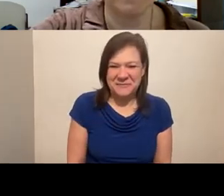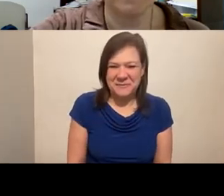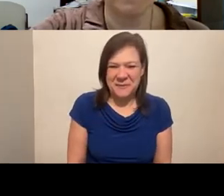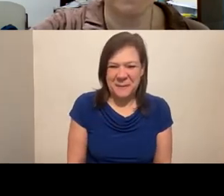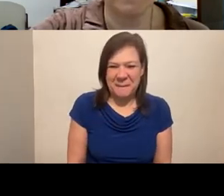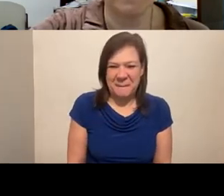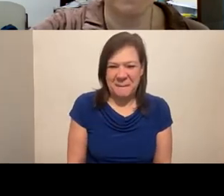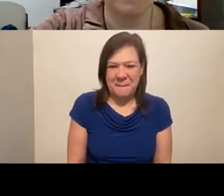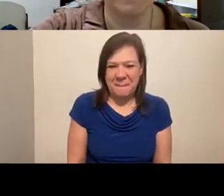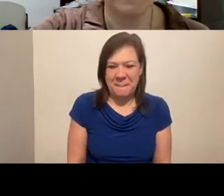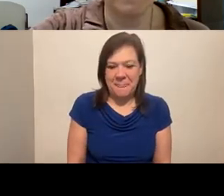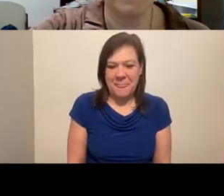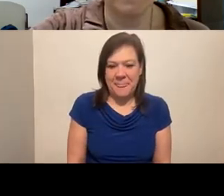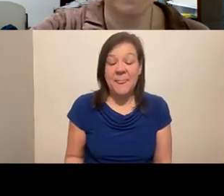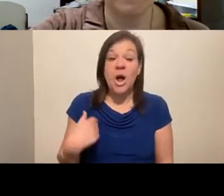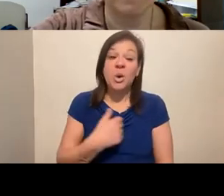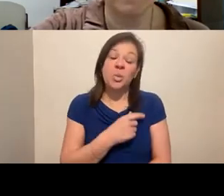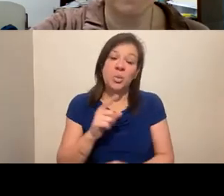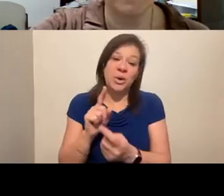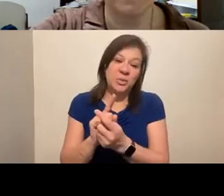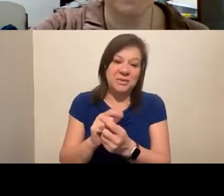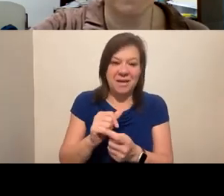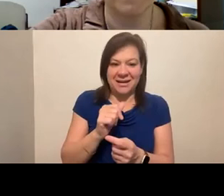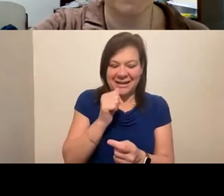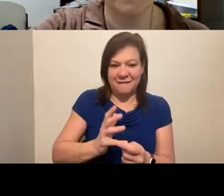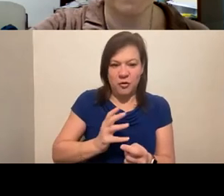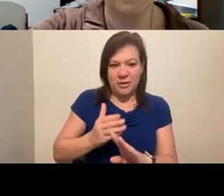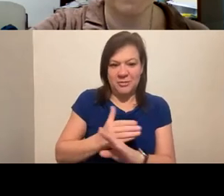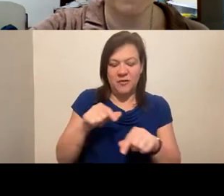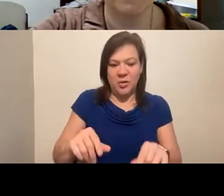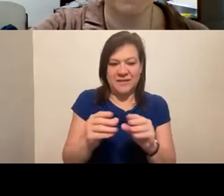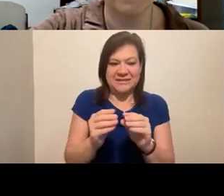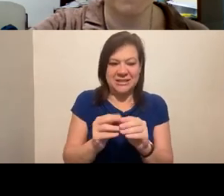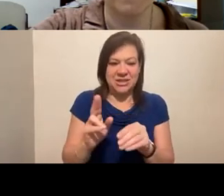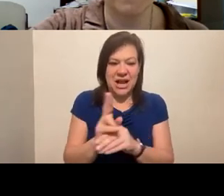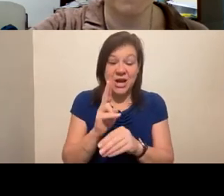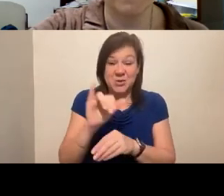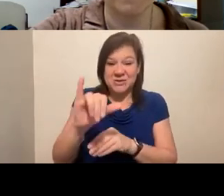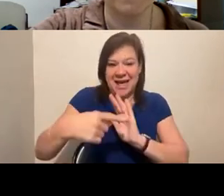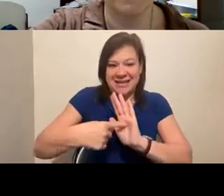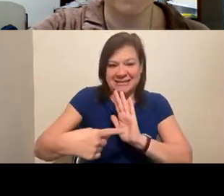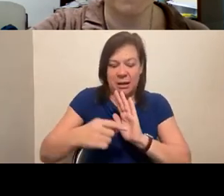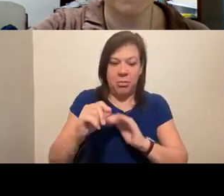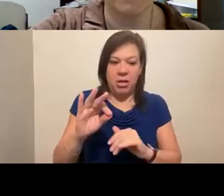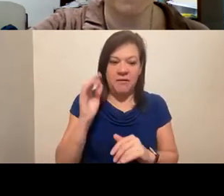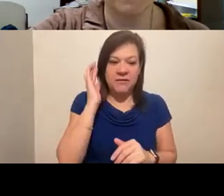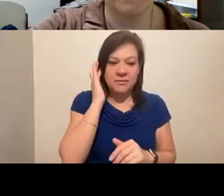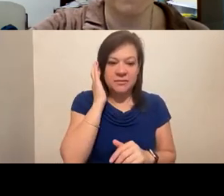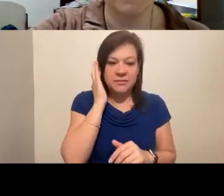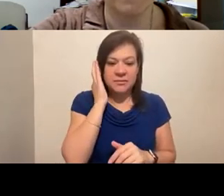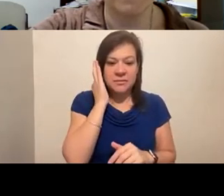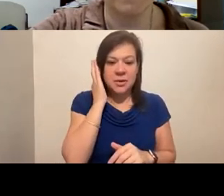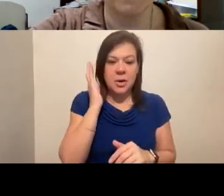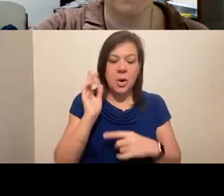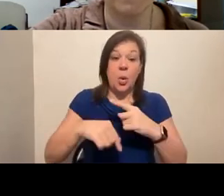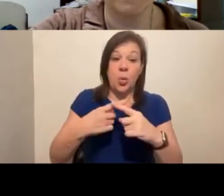So when we met informally before, you know, the session today, I use that example of, you know, when when I